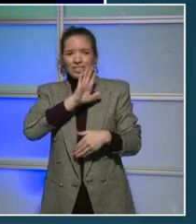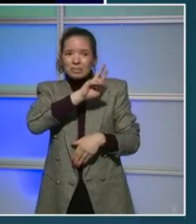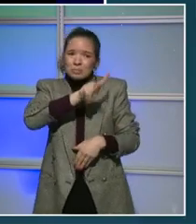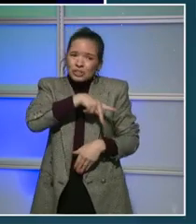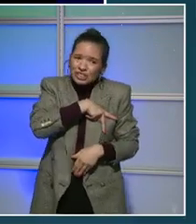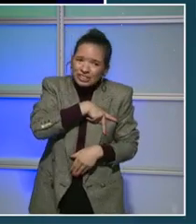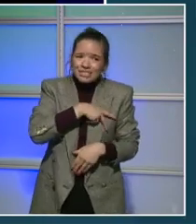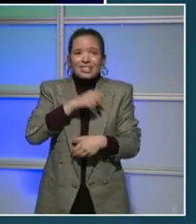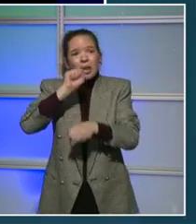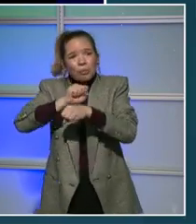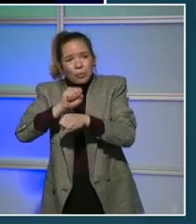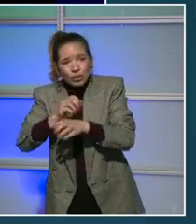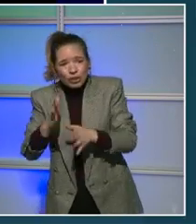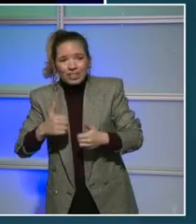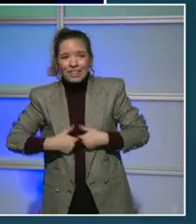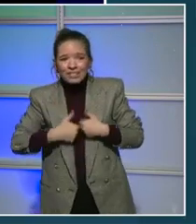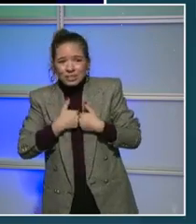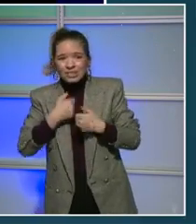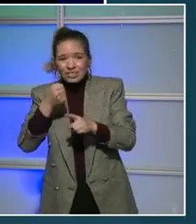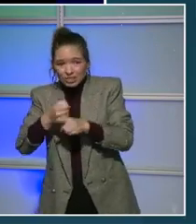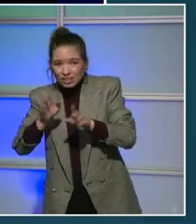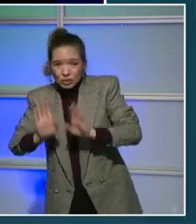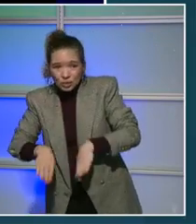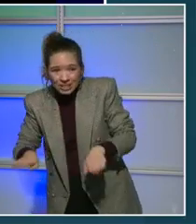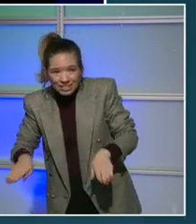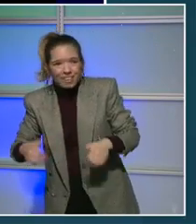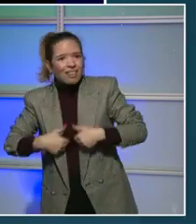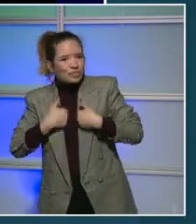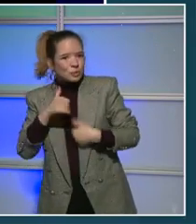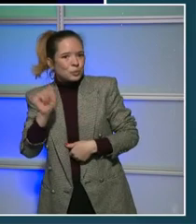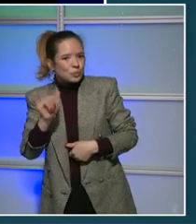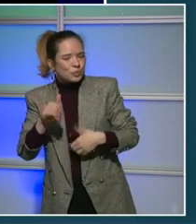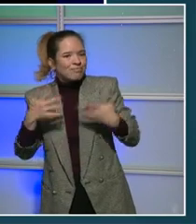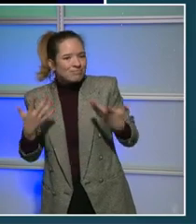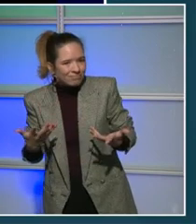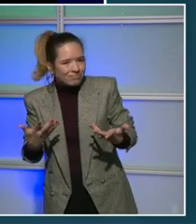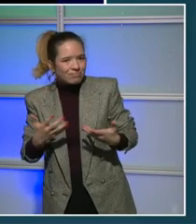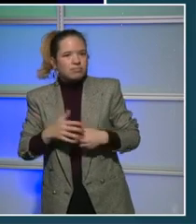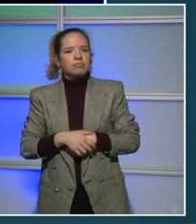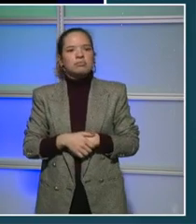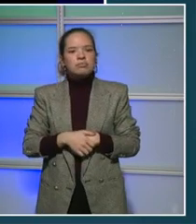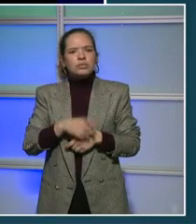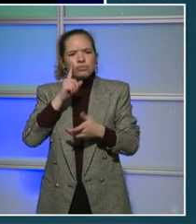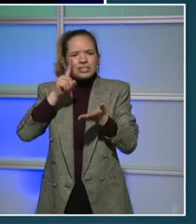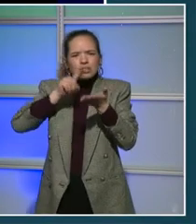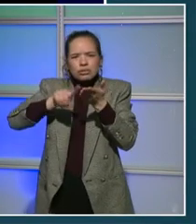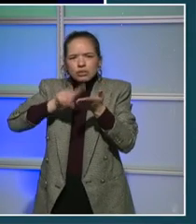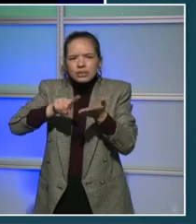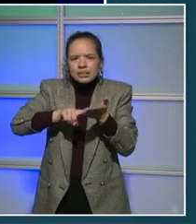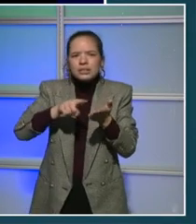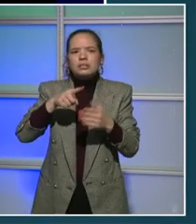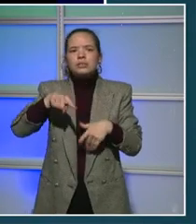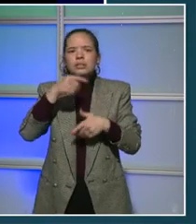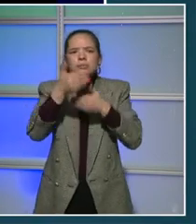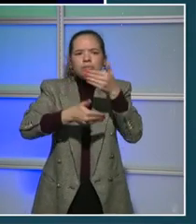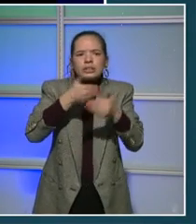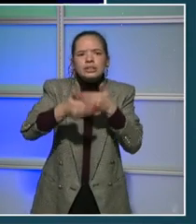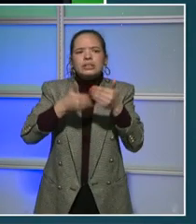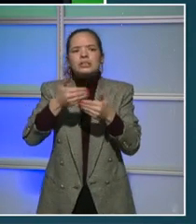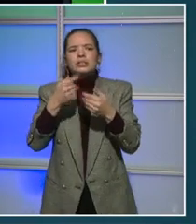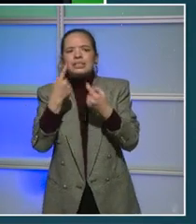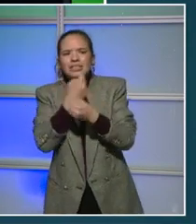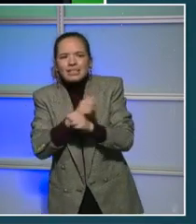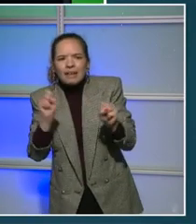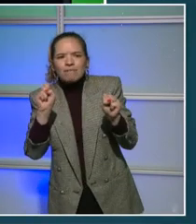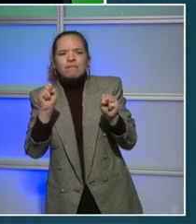respect their voices in the process of how we bring our students back. Thank you